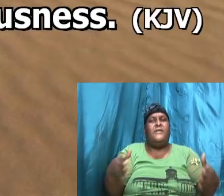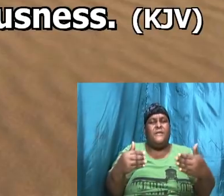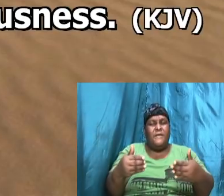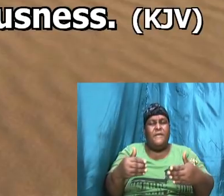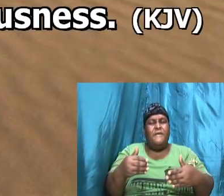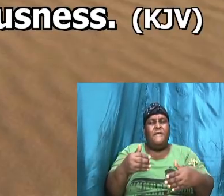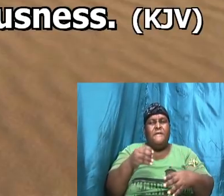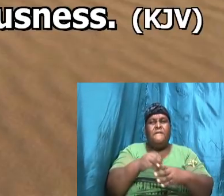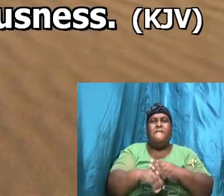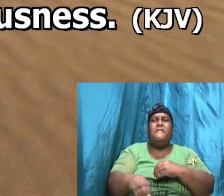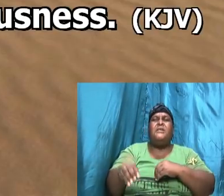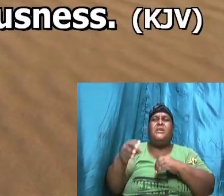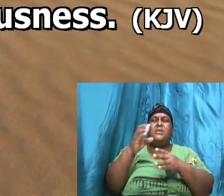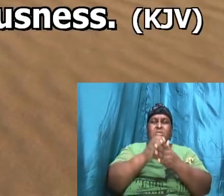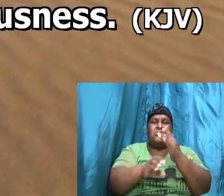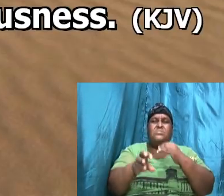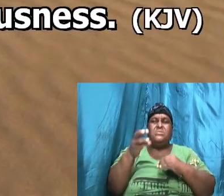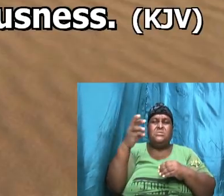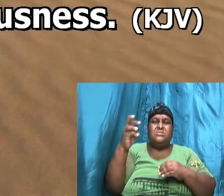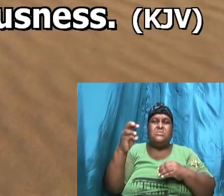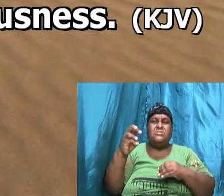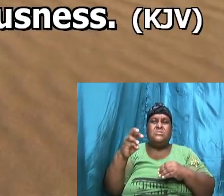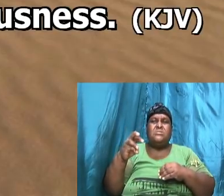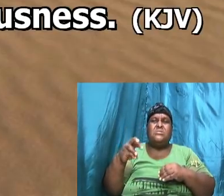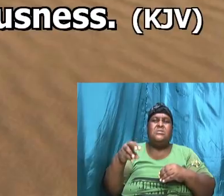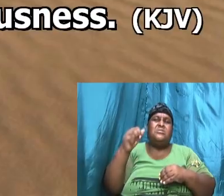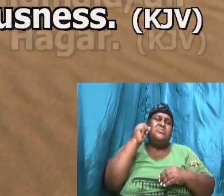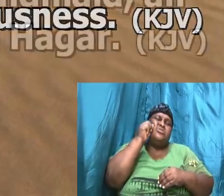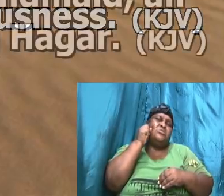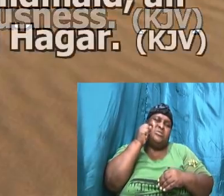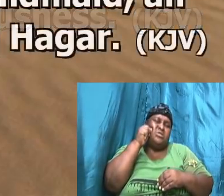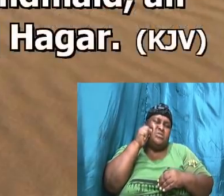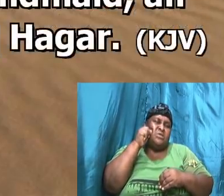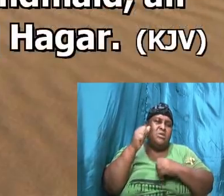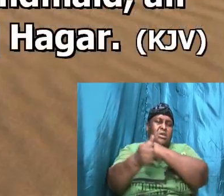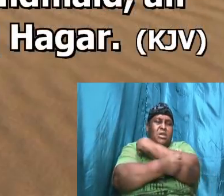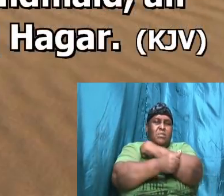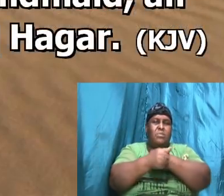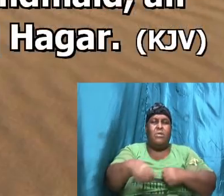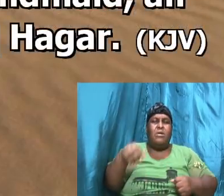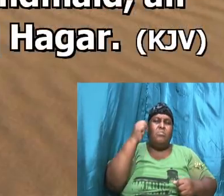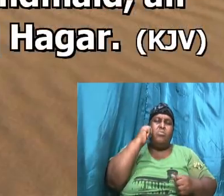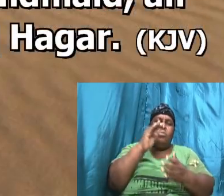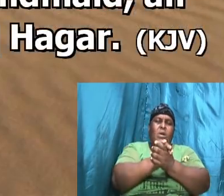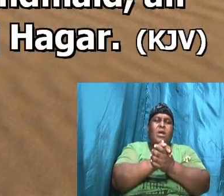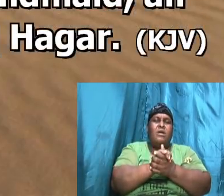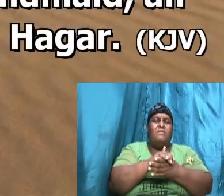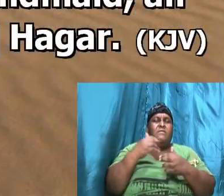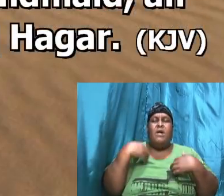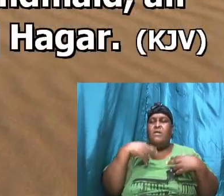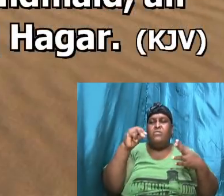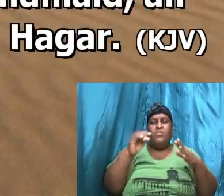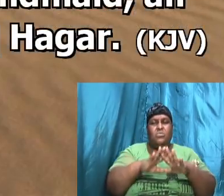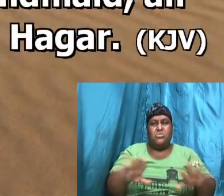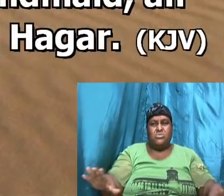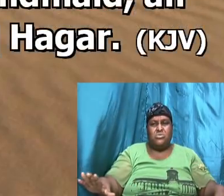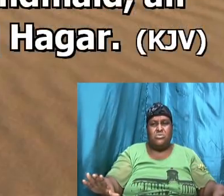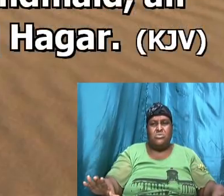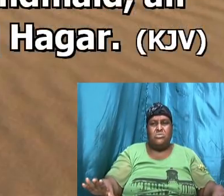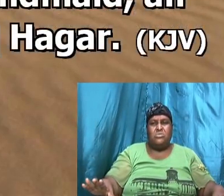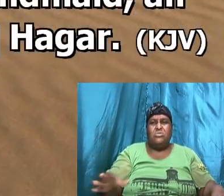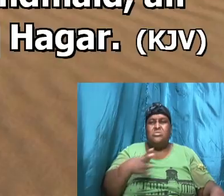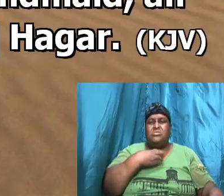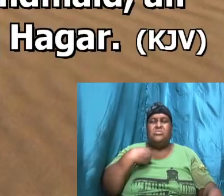1 through to 6, Now Sarai, Abram's wife, bear him no children. And she had a